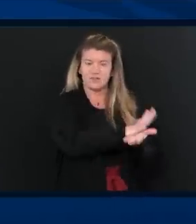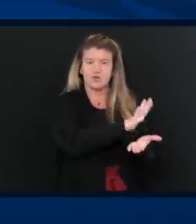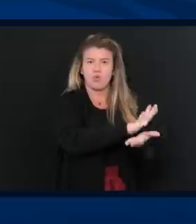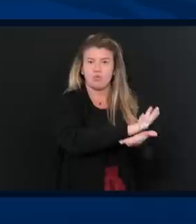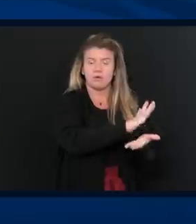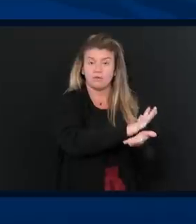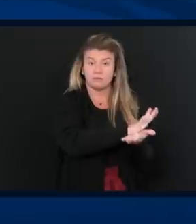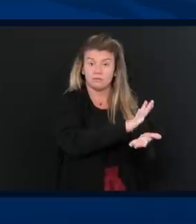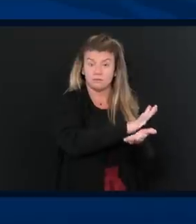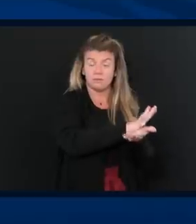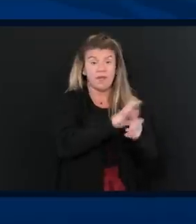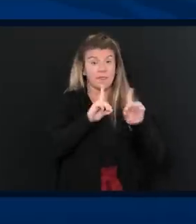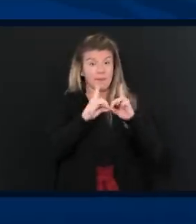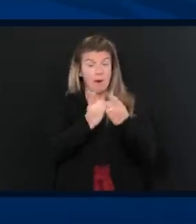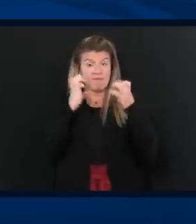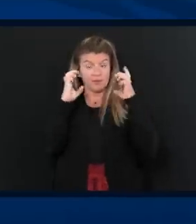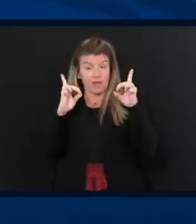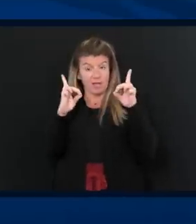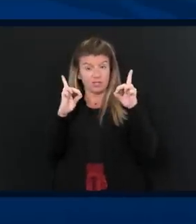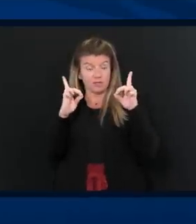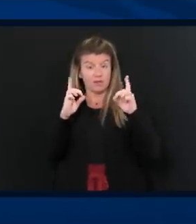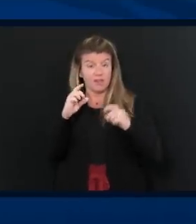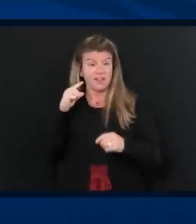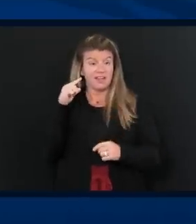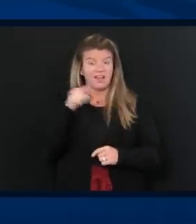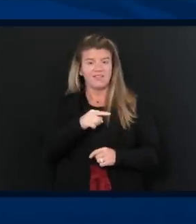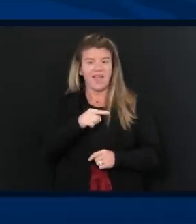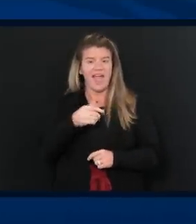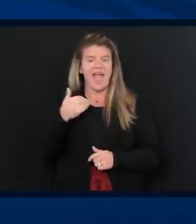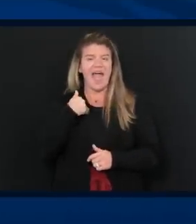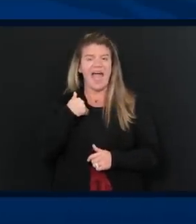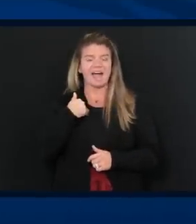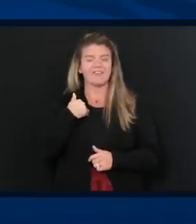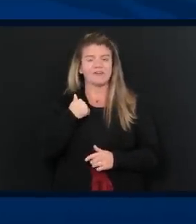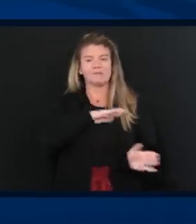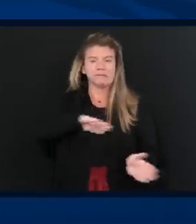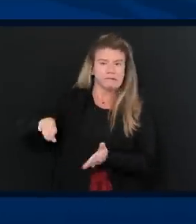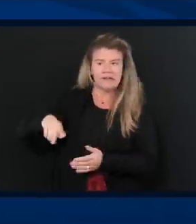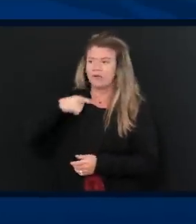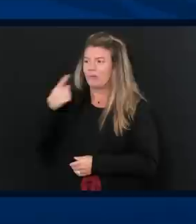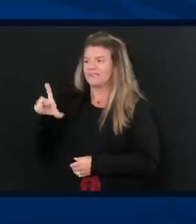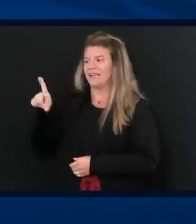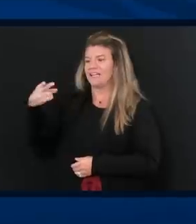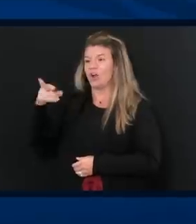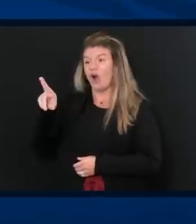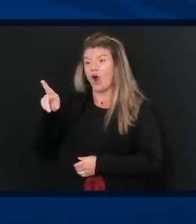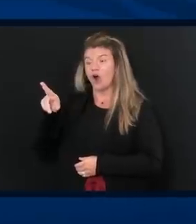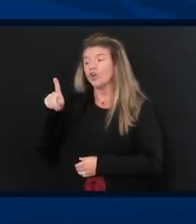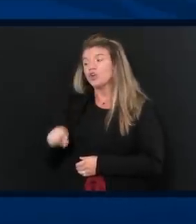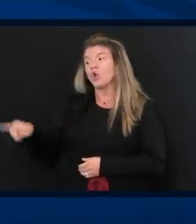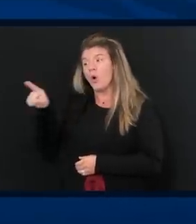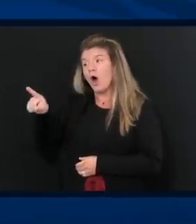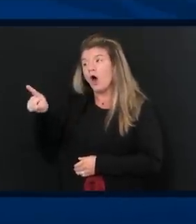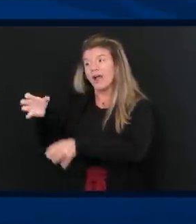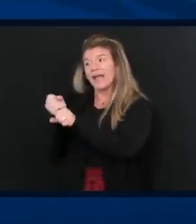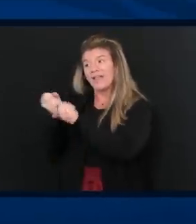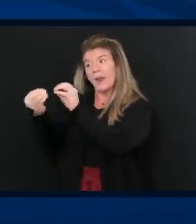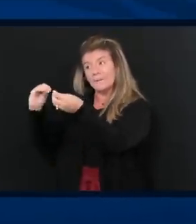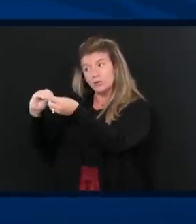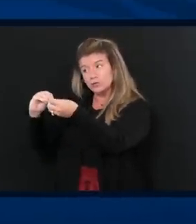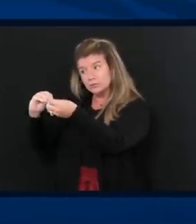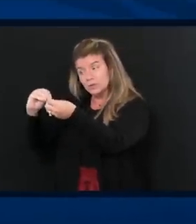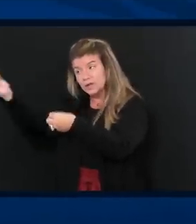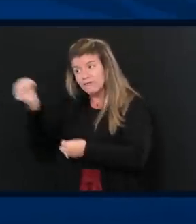concerned? The Department of Education has sloughed it off to DHHR and says you're going to have to get those numbers from those guys.